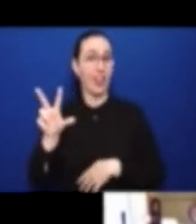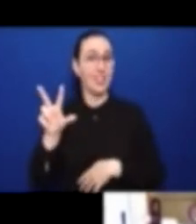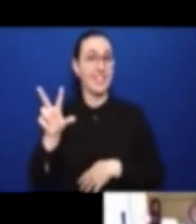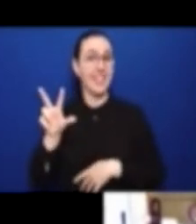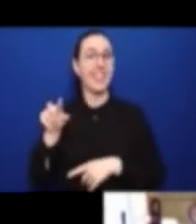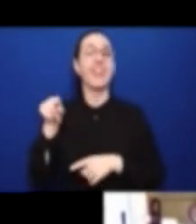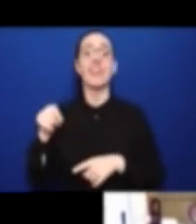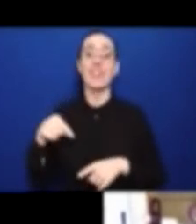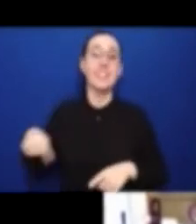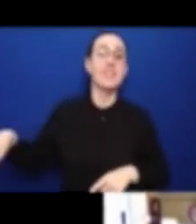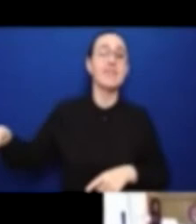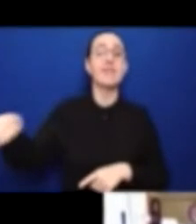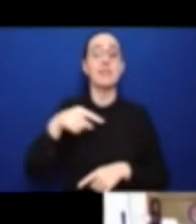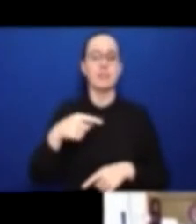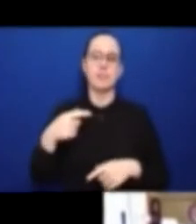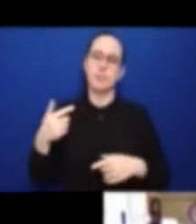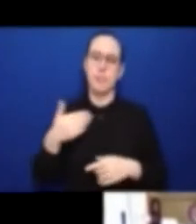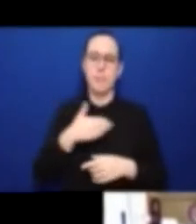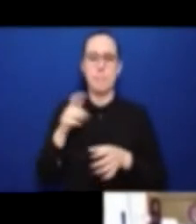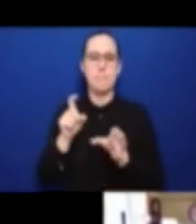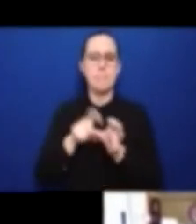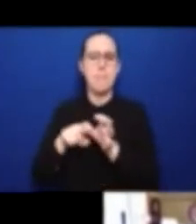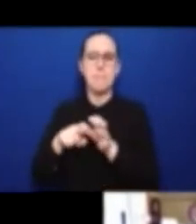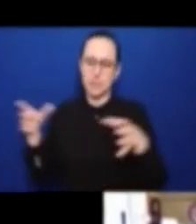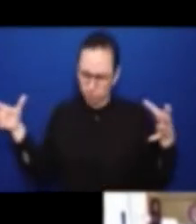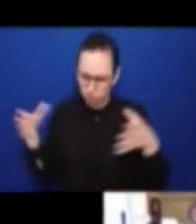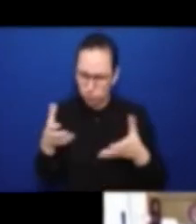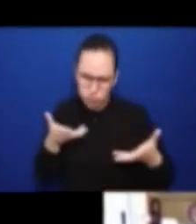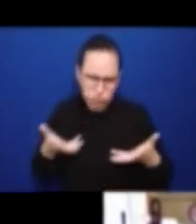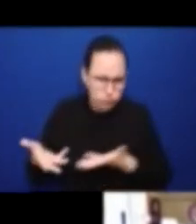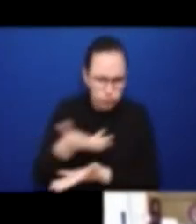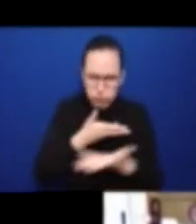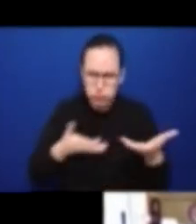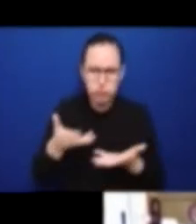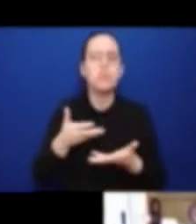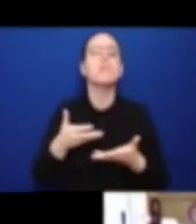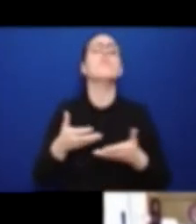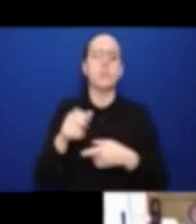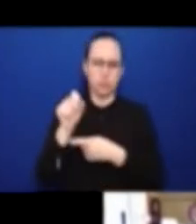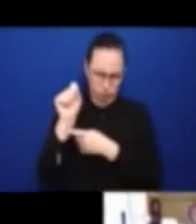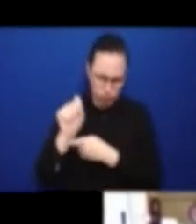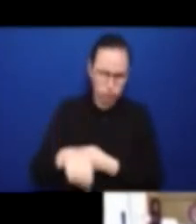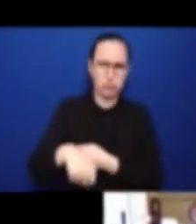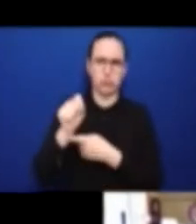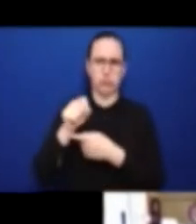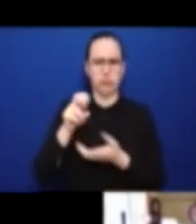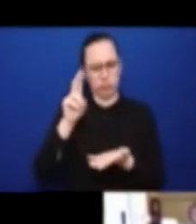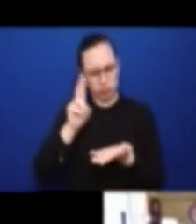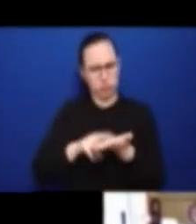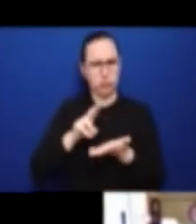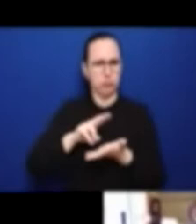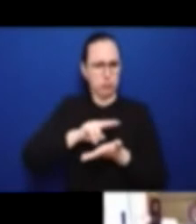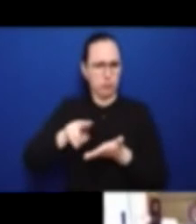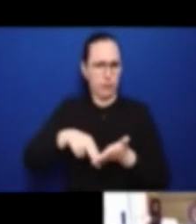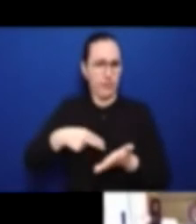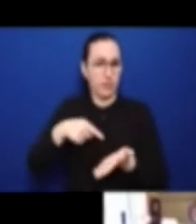the convention was adopted by the UN on this day 15 years ago.